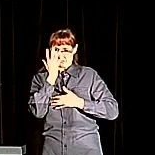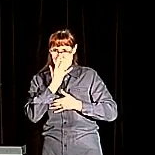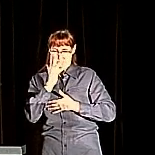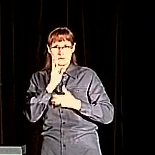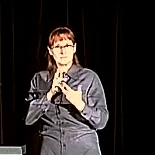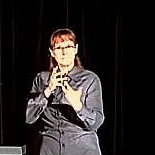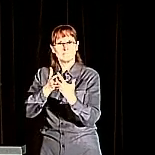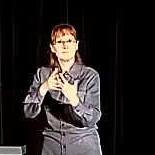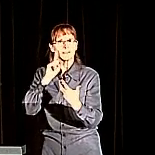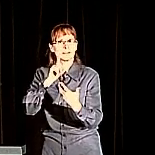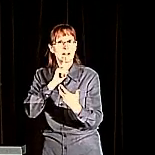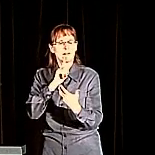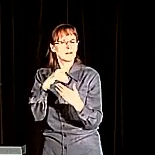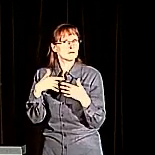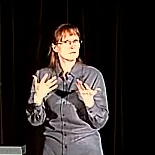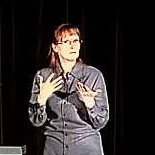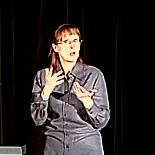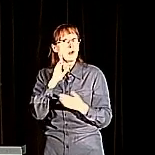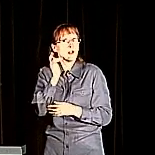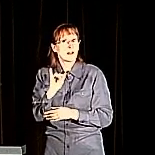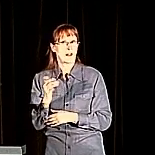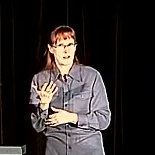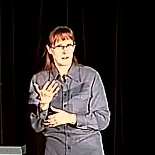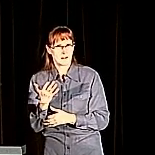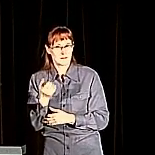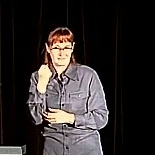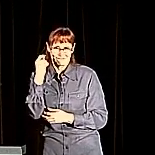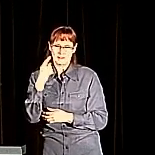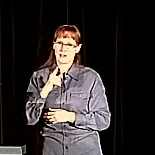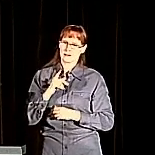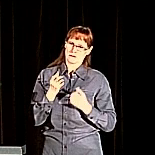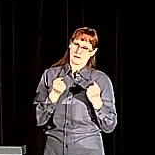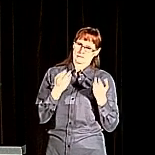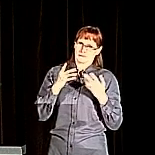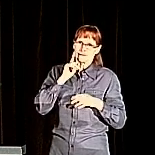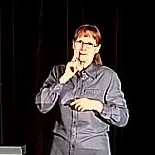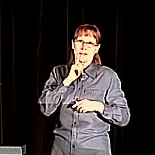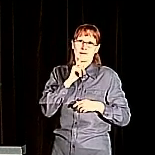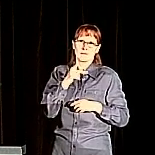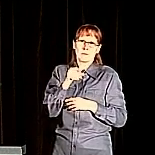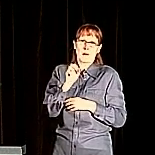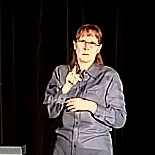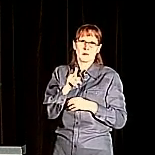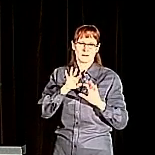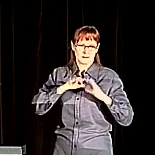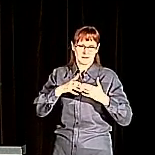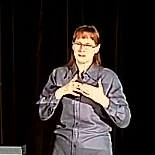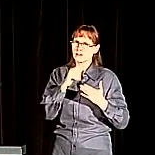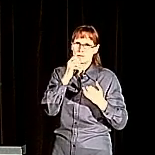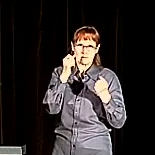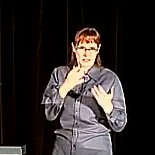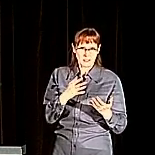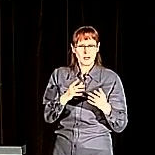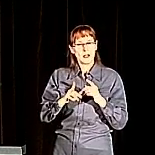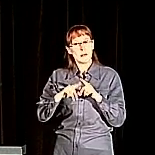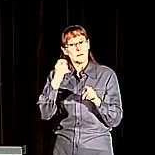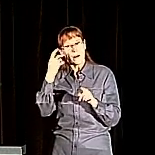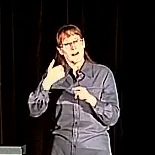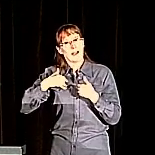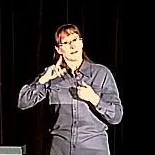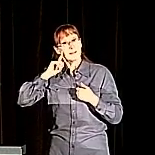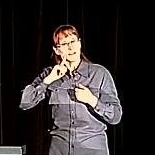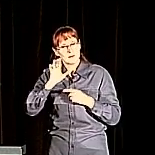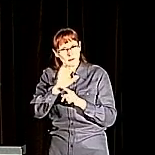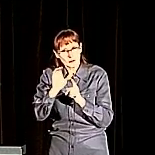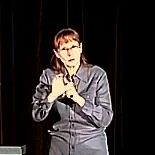or a very small proportion of the population. However, people that have different languages and different cultures usually view